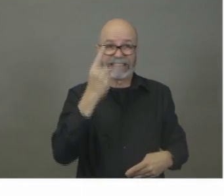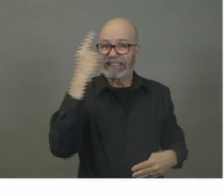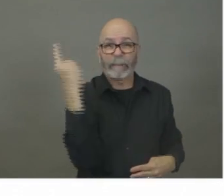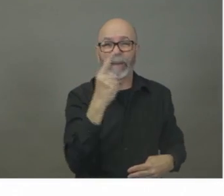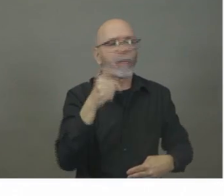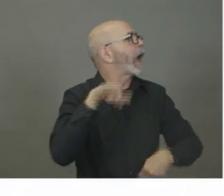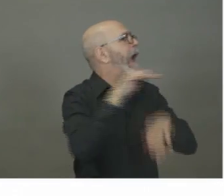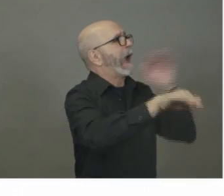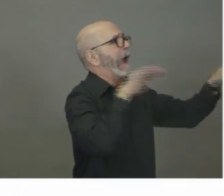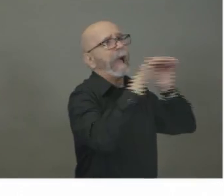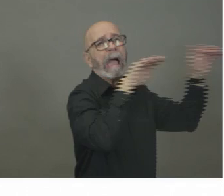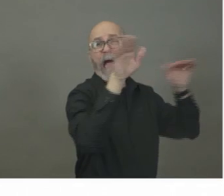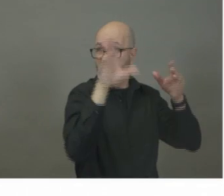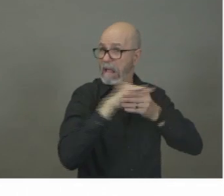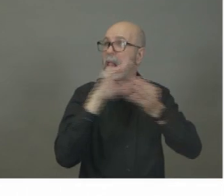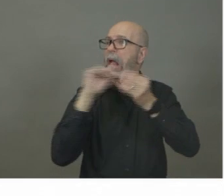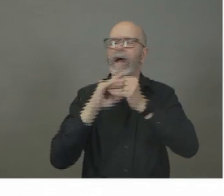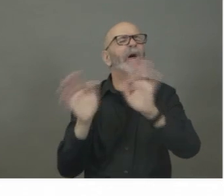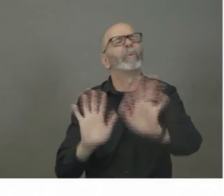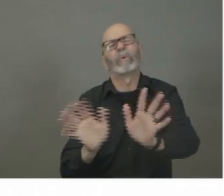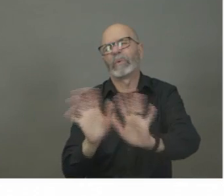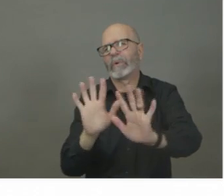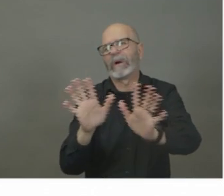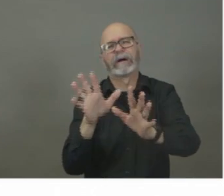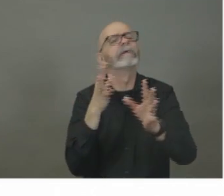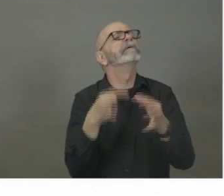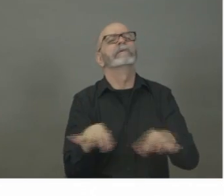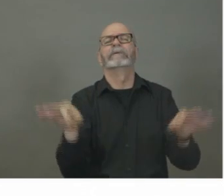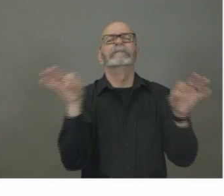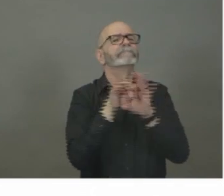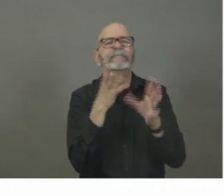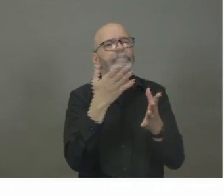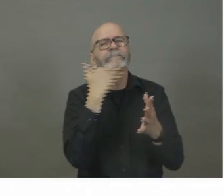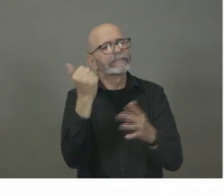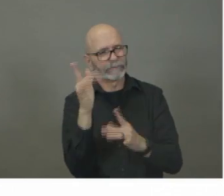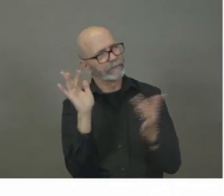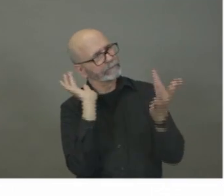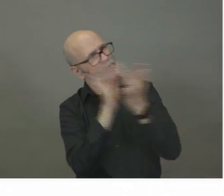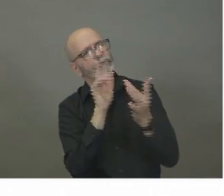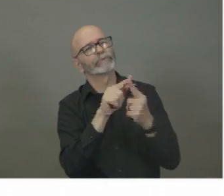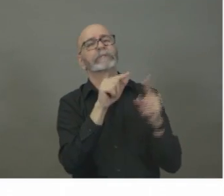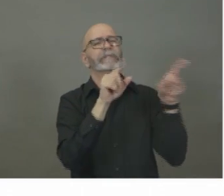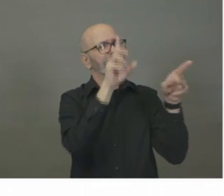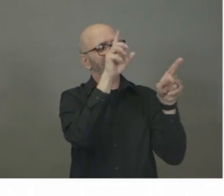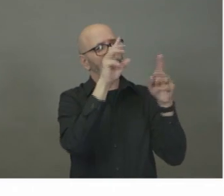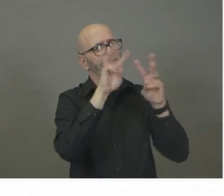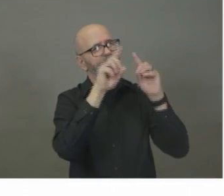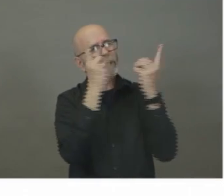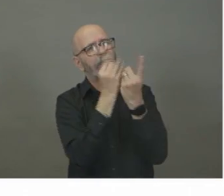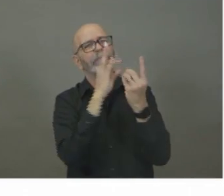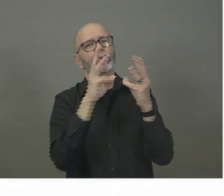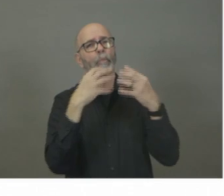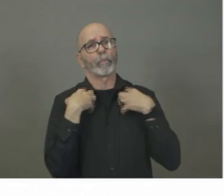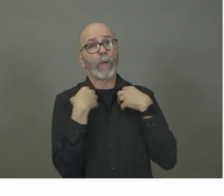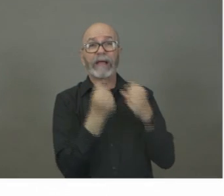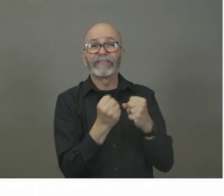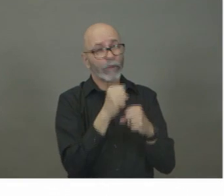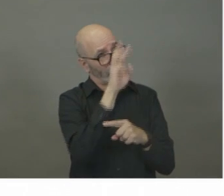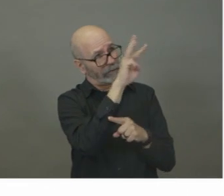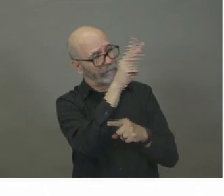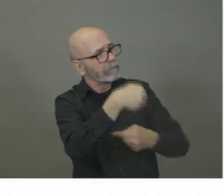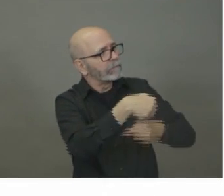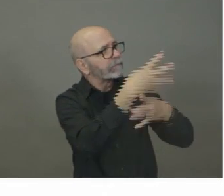we have information, our website at NovaScotia.ca Coronavirus, our 811 website, do provide information.